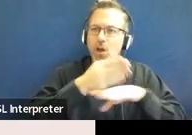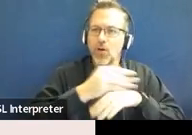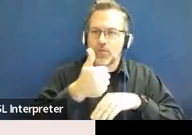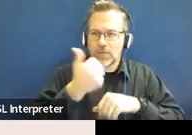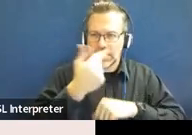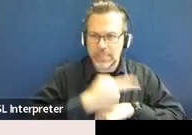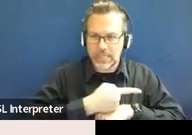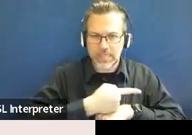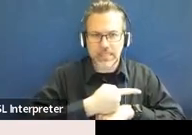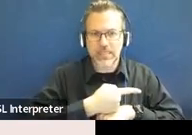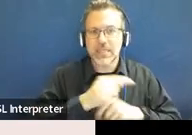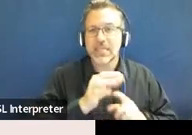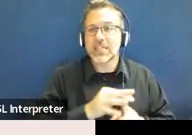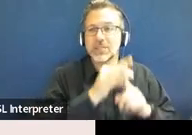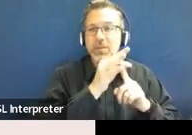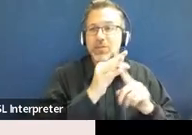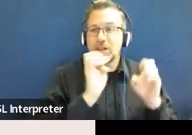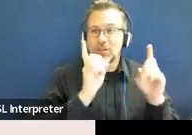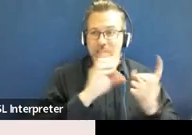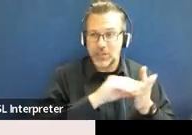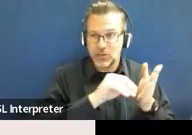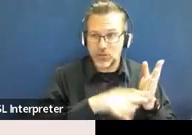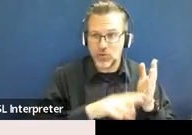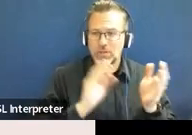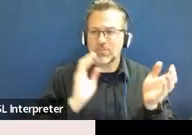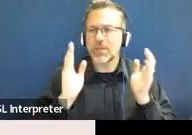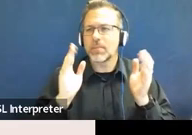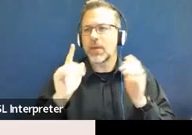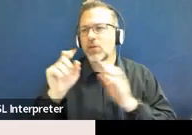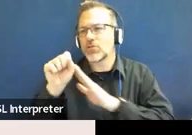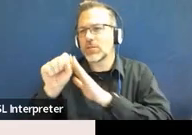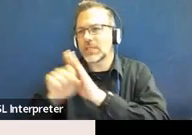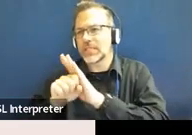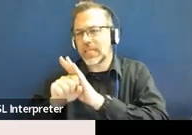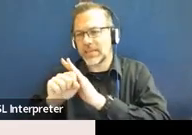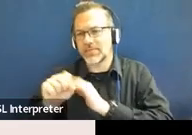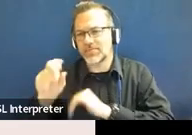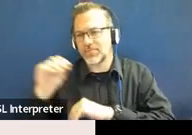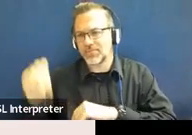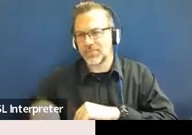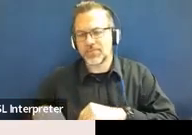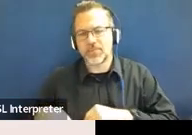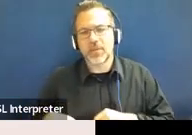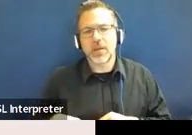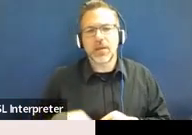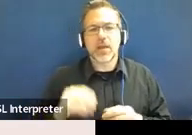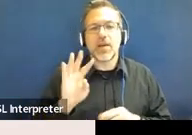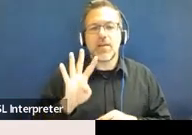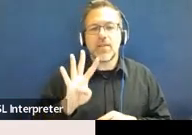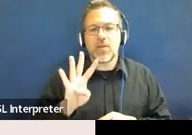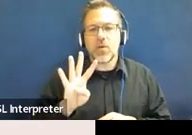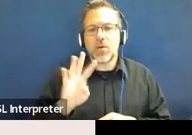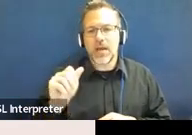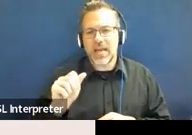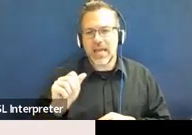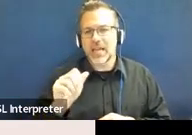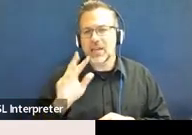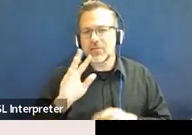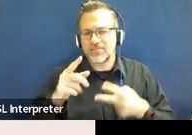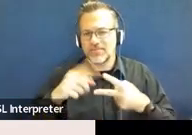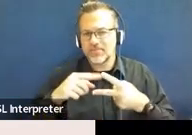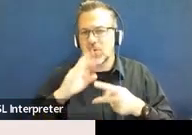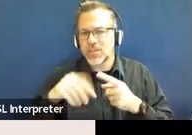compared to the state's rate. And 4A looks at the percent of LEAs with significant discrepancy, and